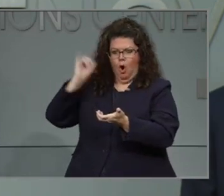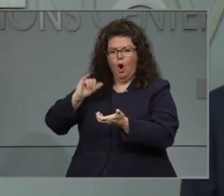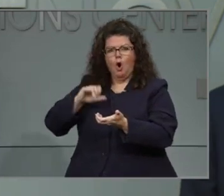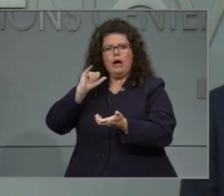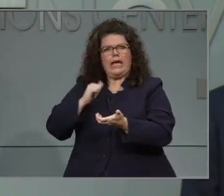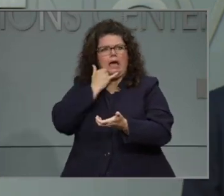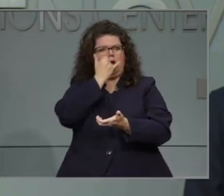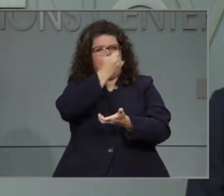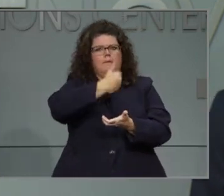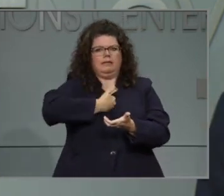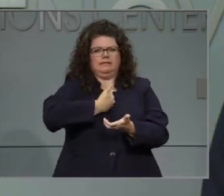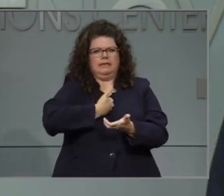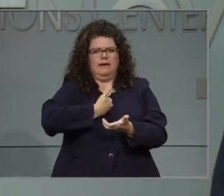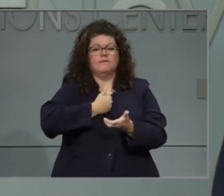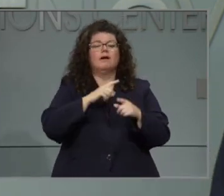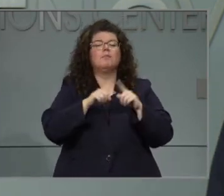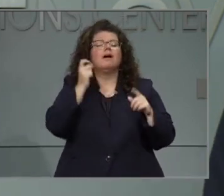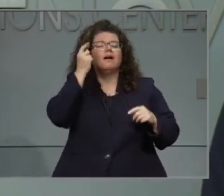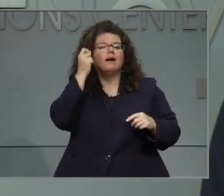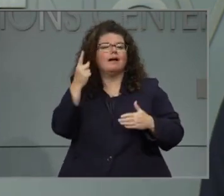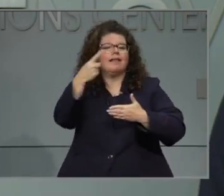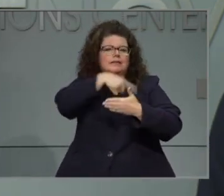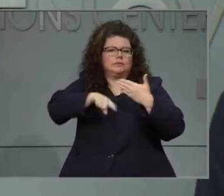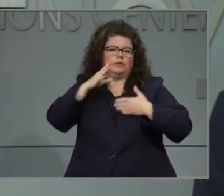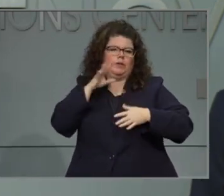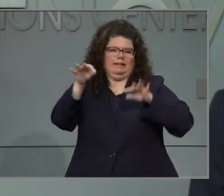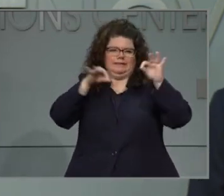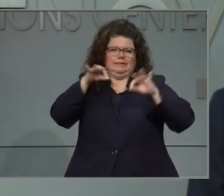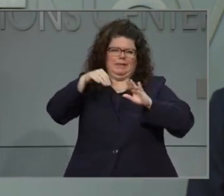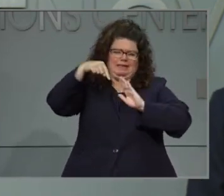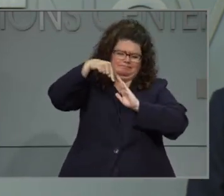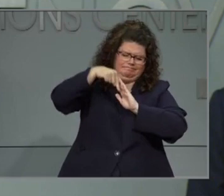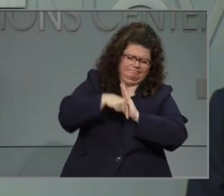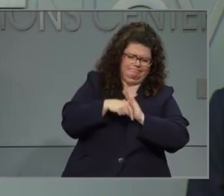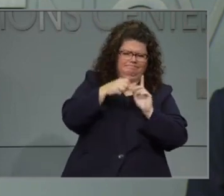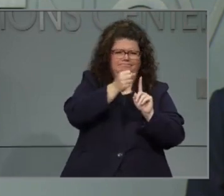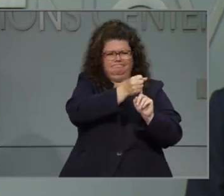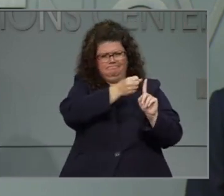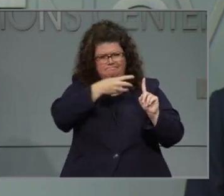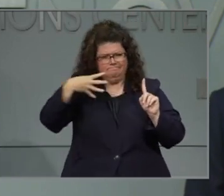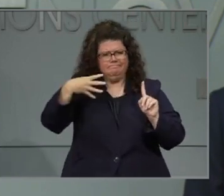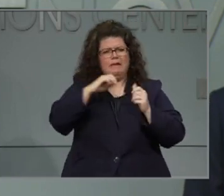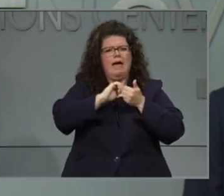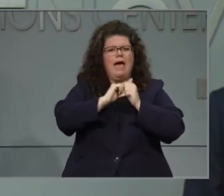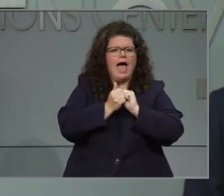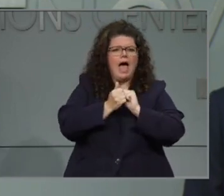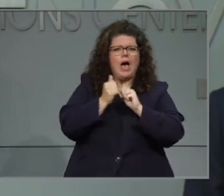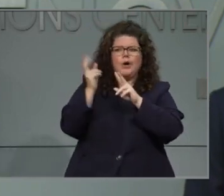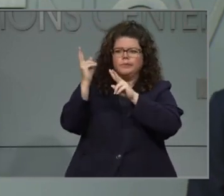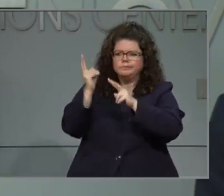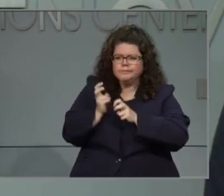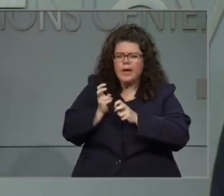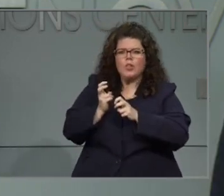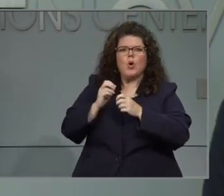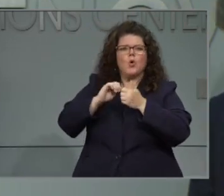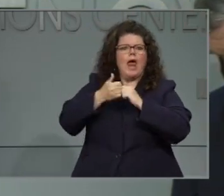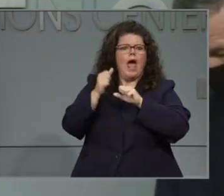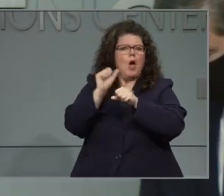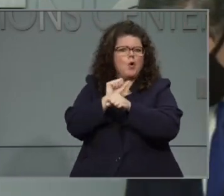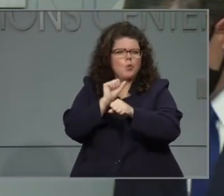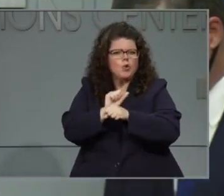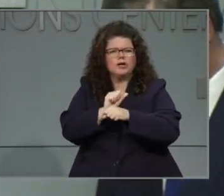and stay tuned next week. We'll do a full rollout, and I'll go into a lot more detail about how you can download it and how it's going to work across North Carolina. Thanks.